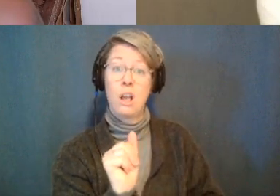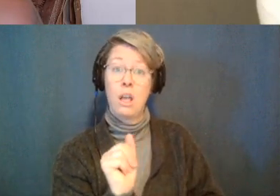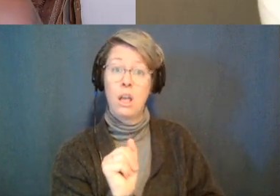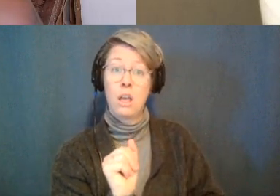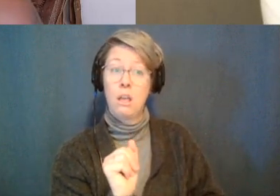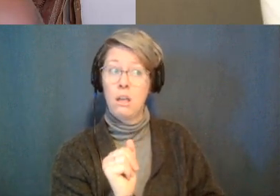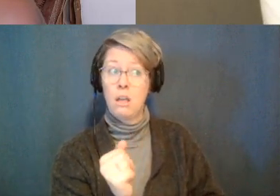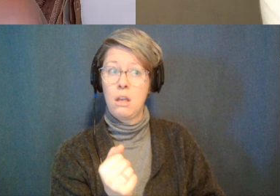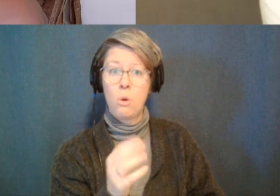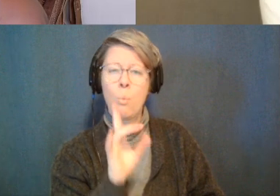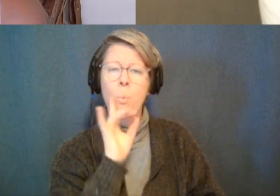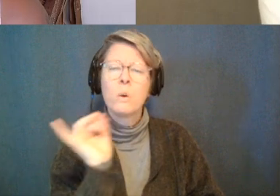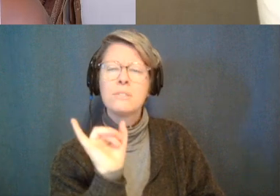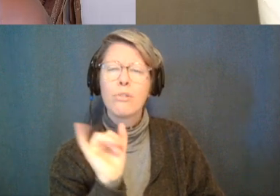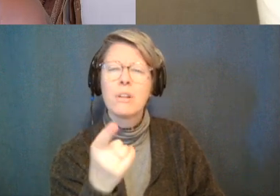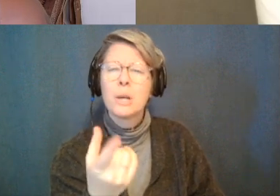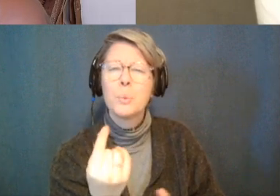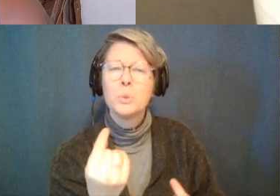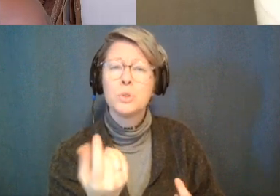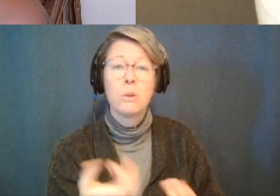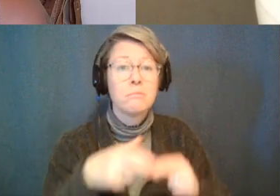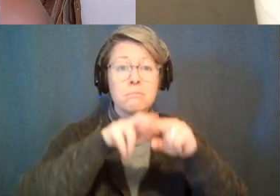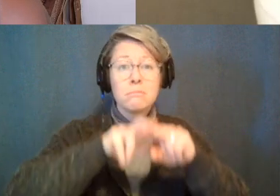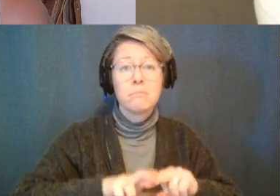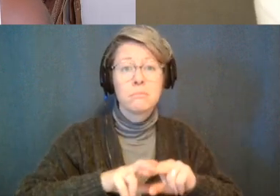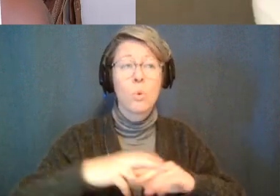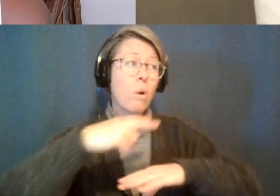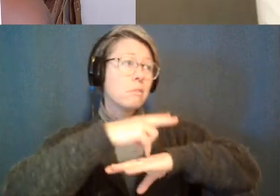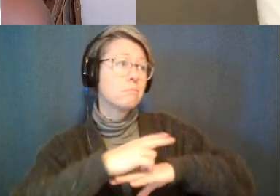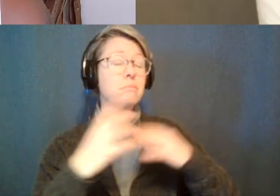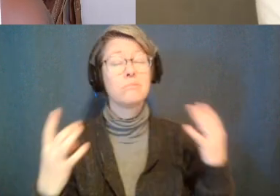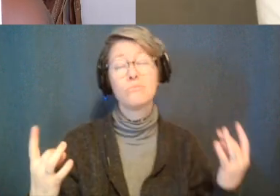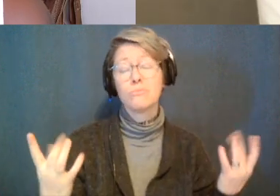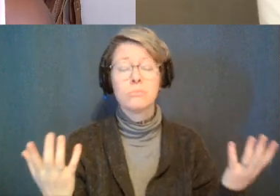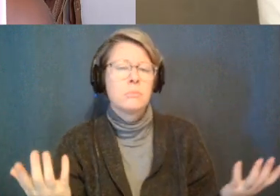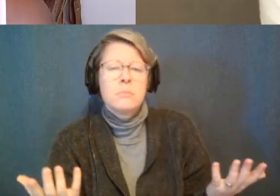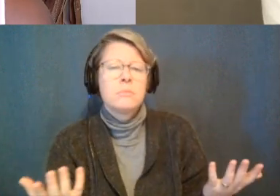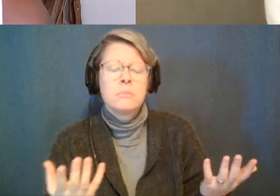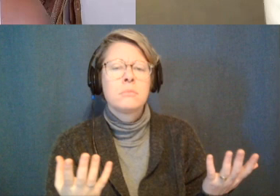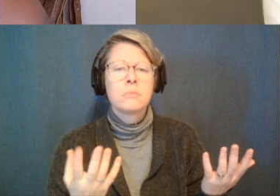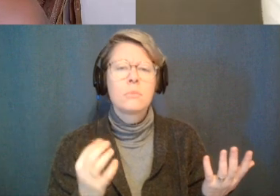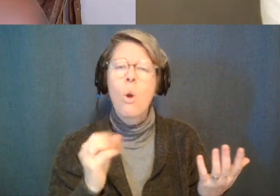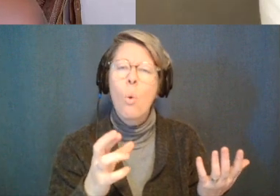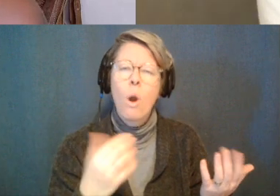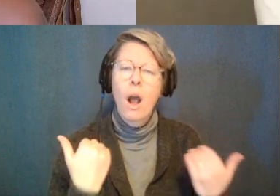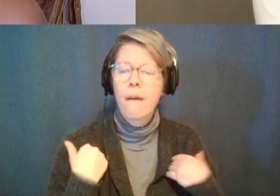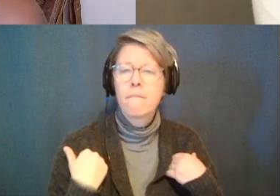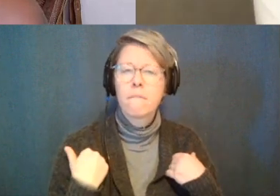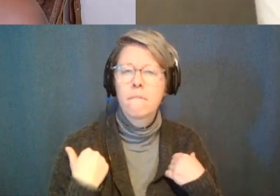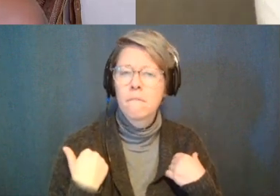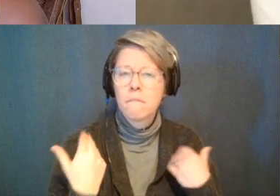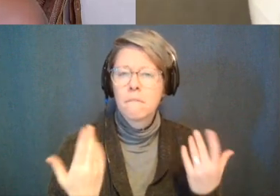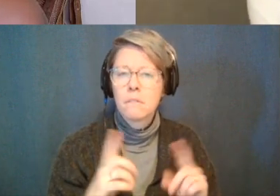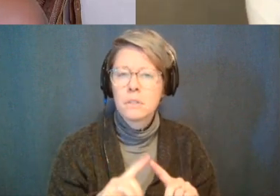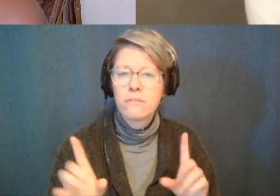through like sitting or laying down and meditation or is there typically more of like